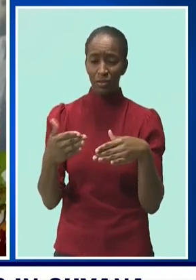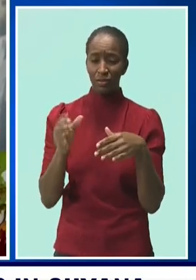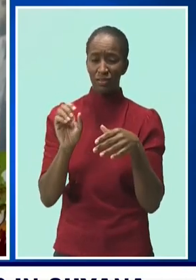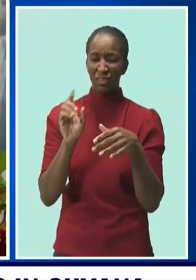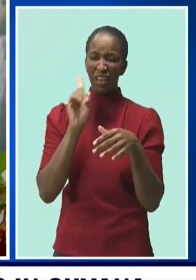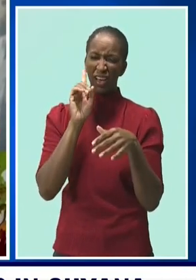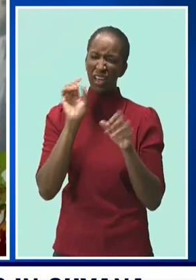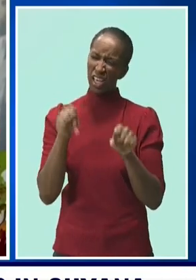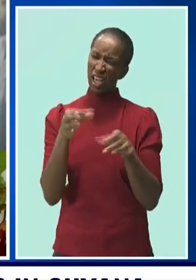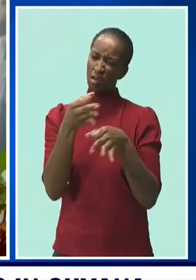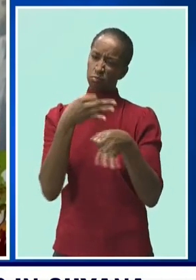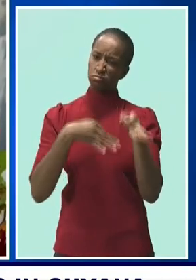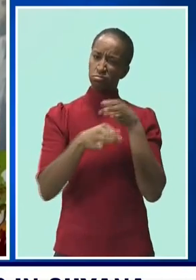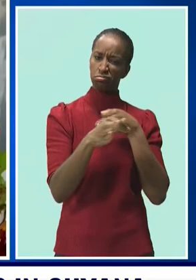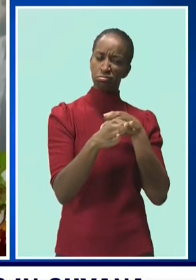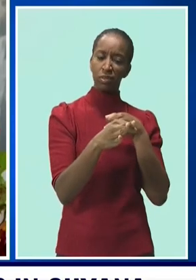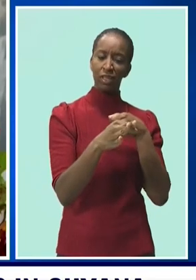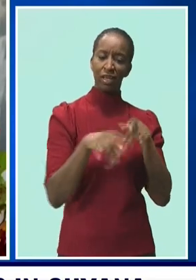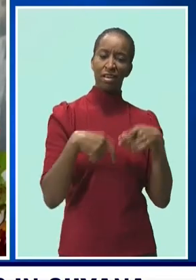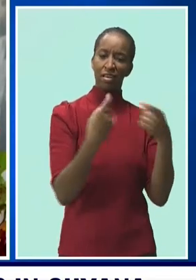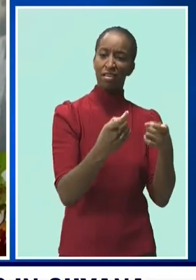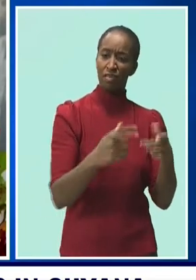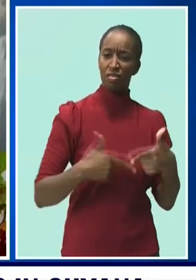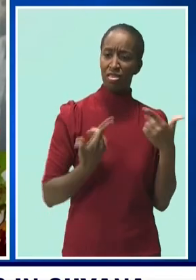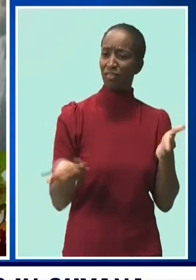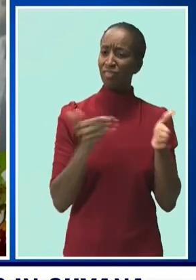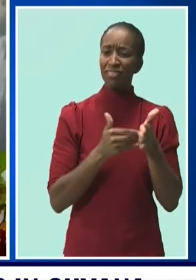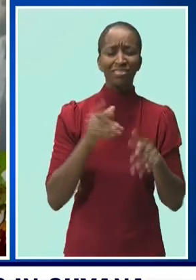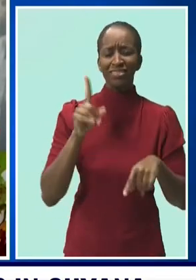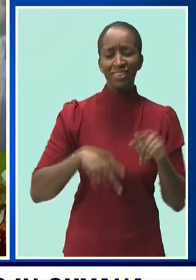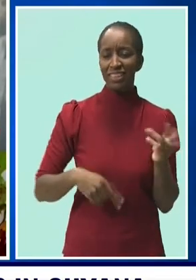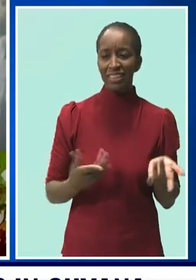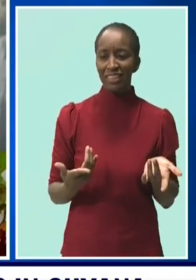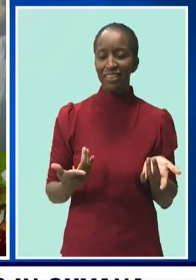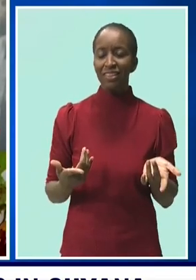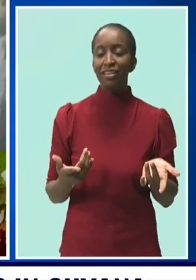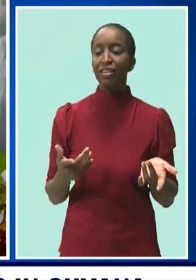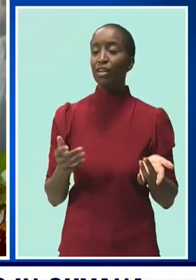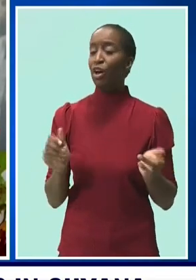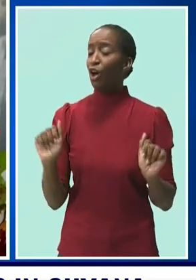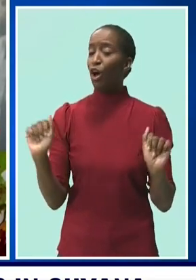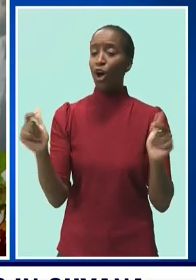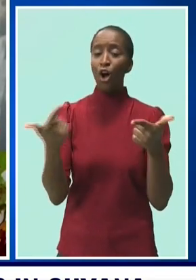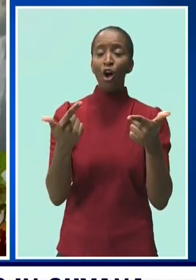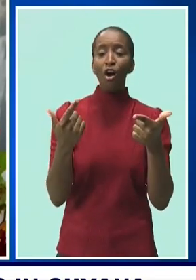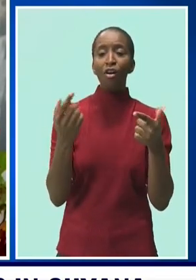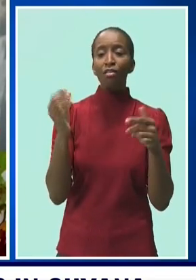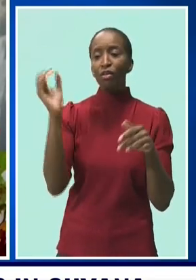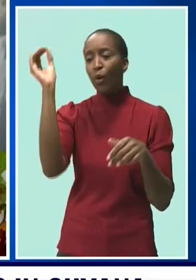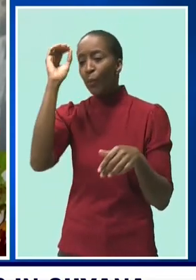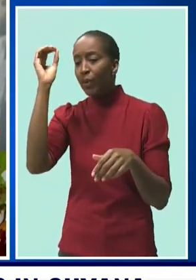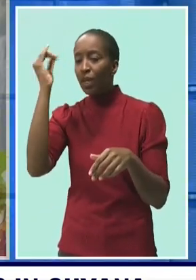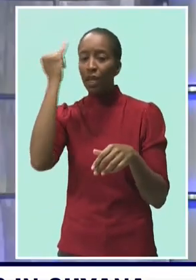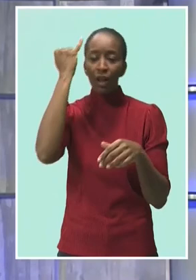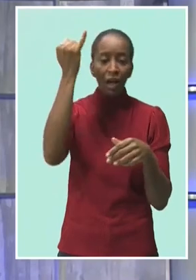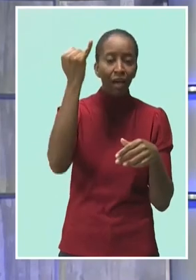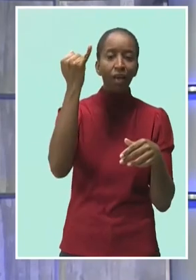anyone for that matter. There must be room for all, regardless of who wins and who loses.